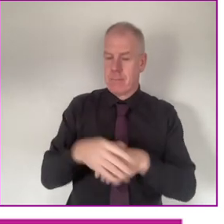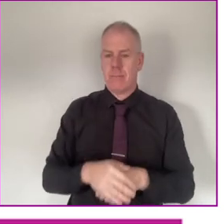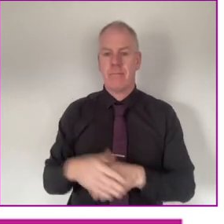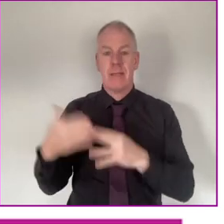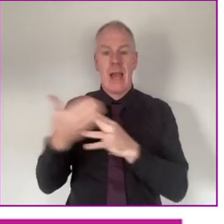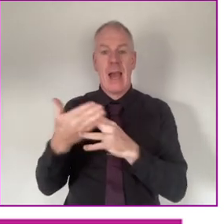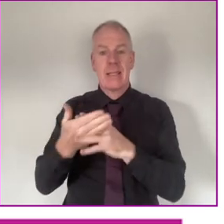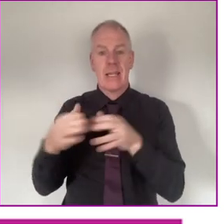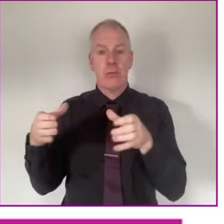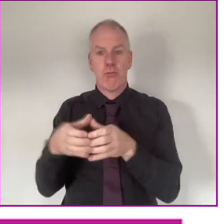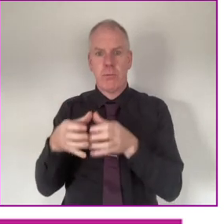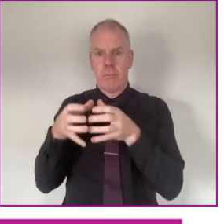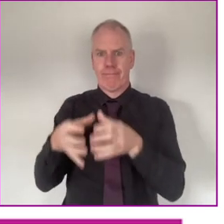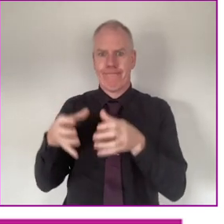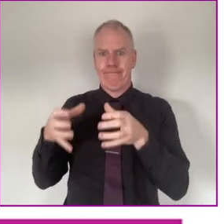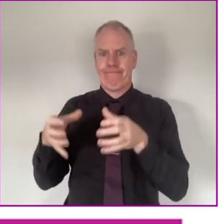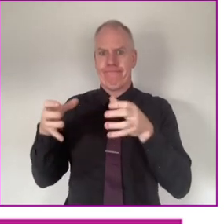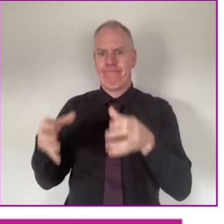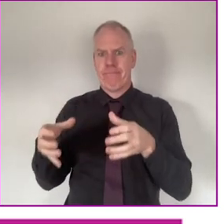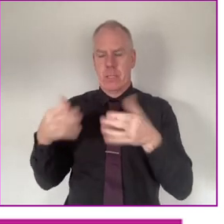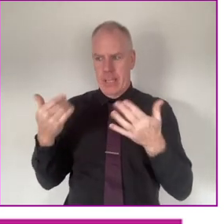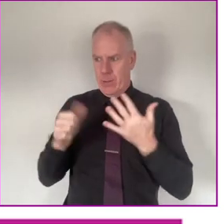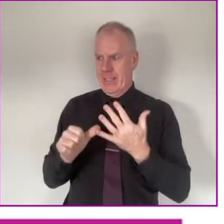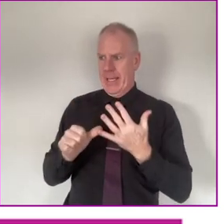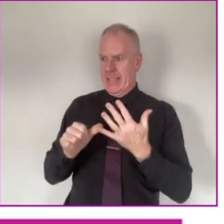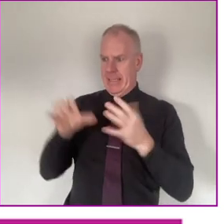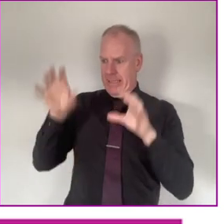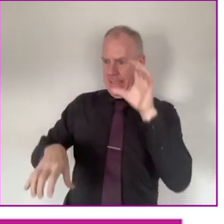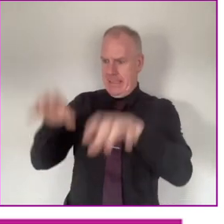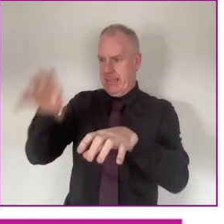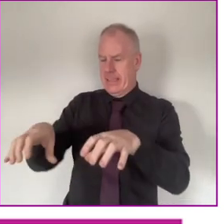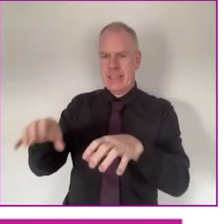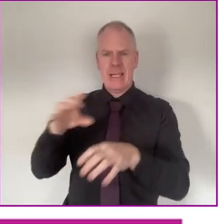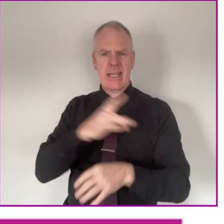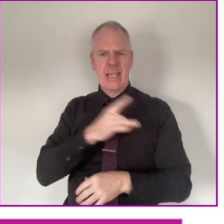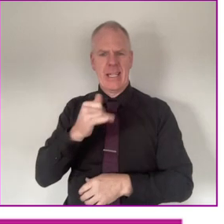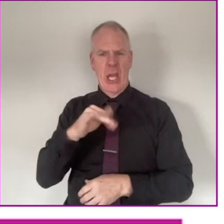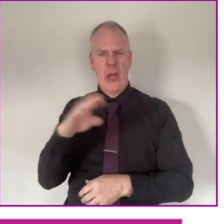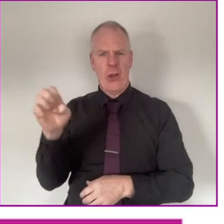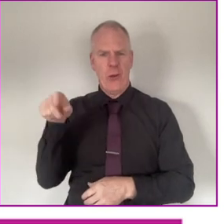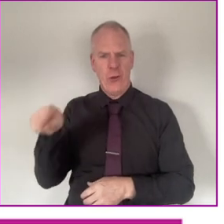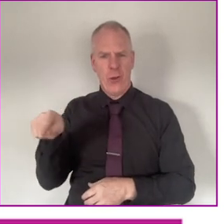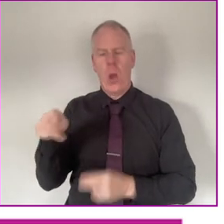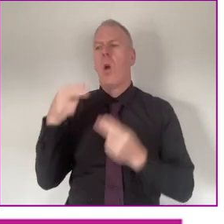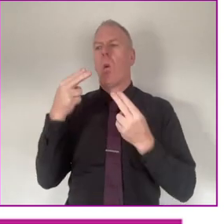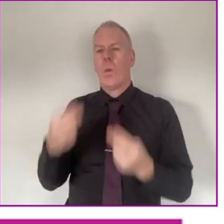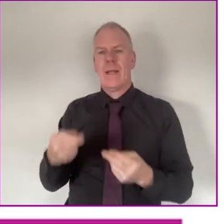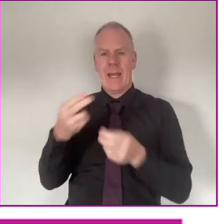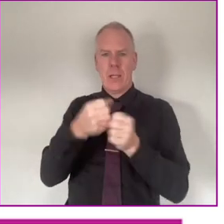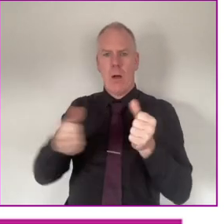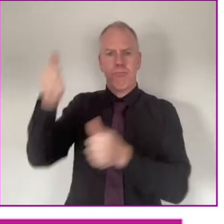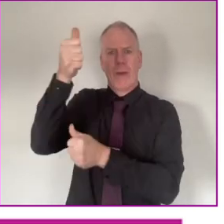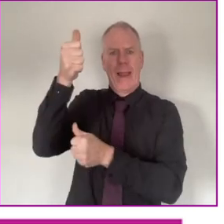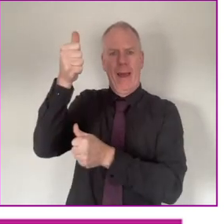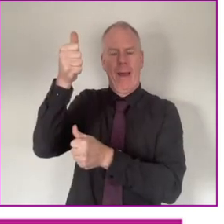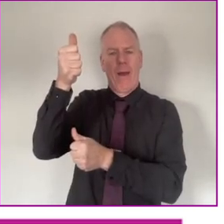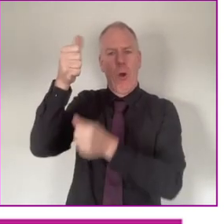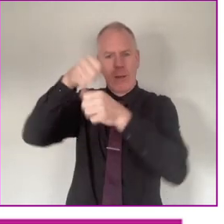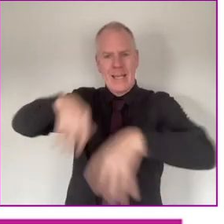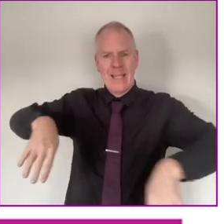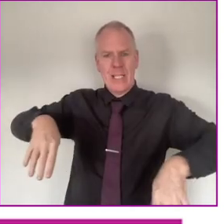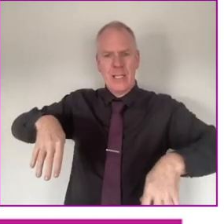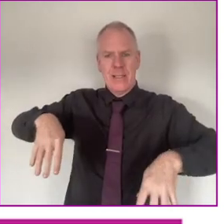Meanwhile, the access groups were growing, and there were suddenly six of them in County Kildare, and we felt we needed an umbrella